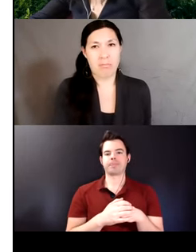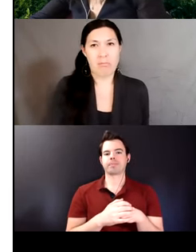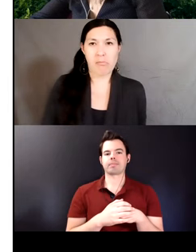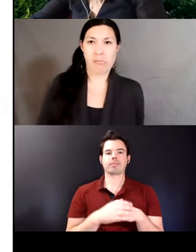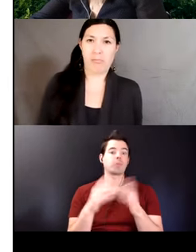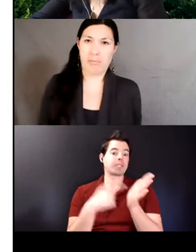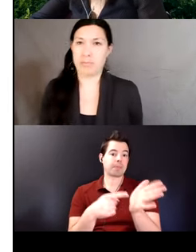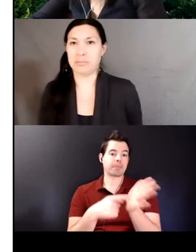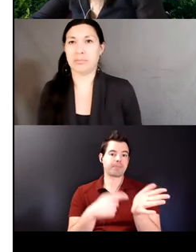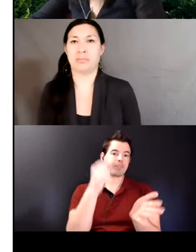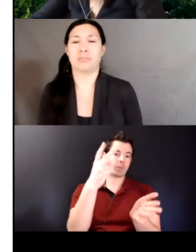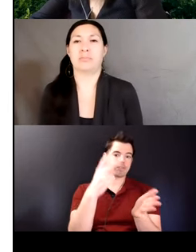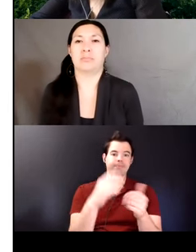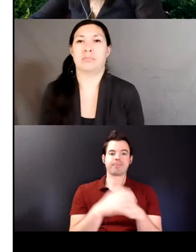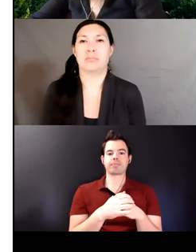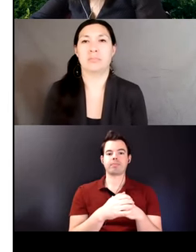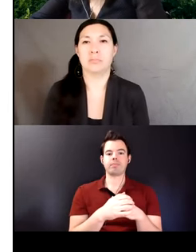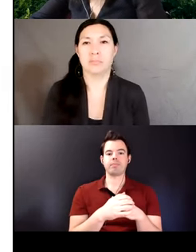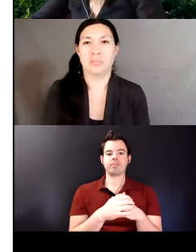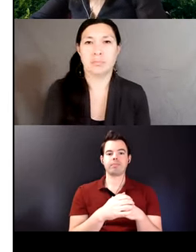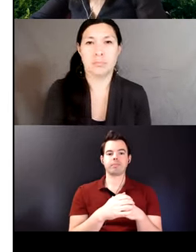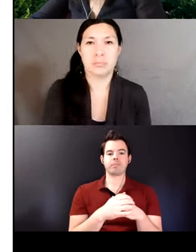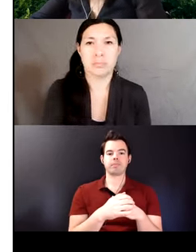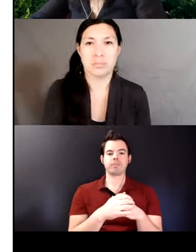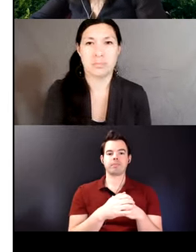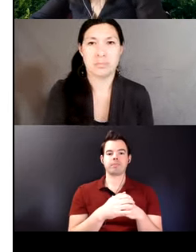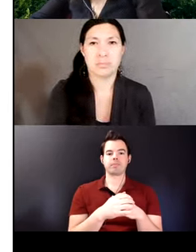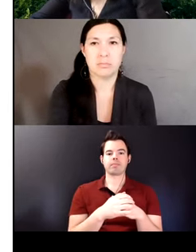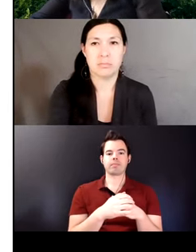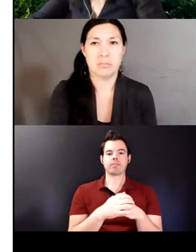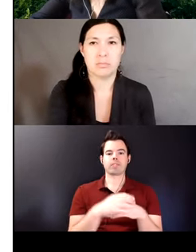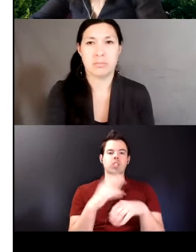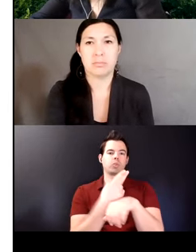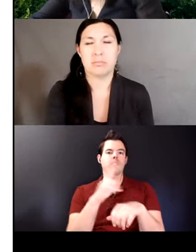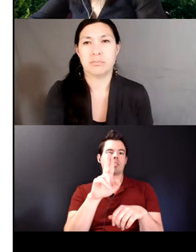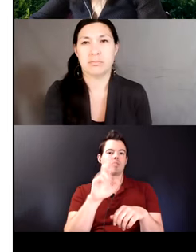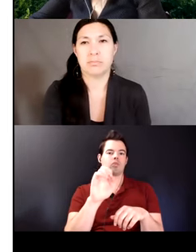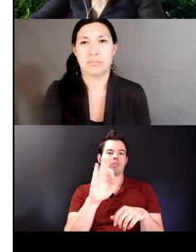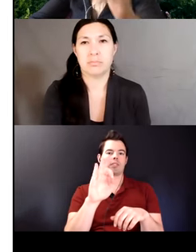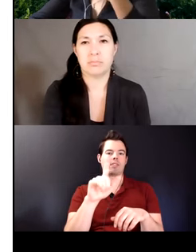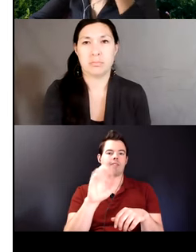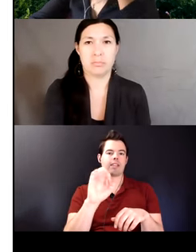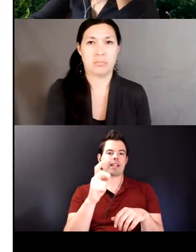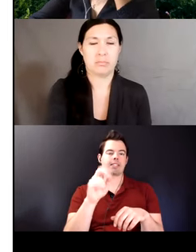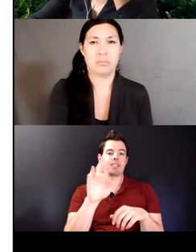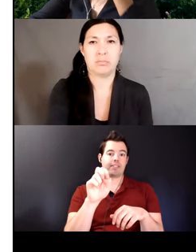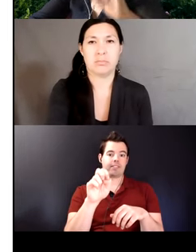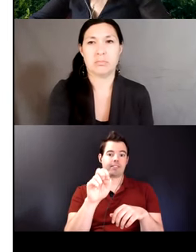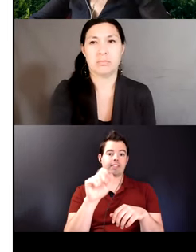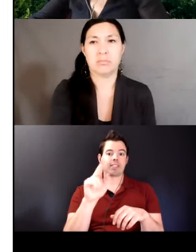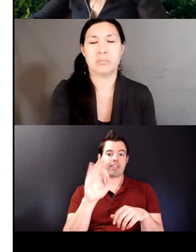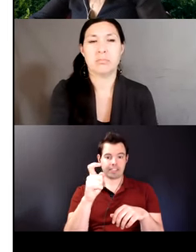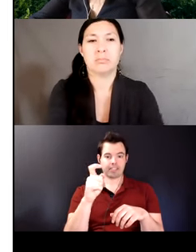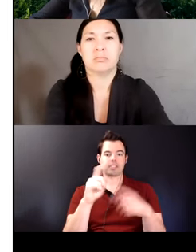in 12 the coreflexive suffix and the and in 13 the poor benefactive suffix